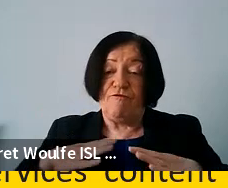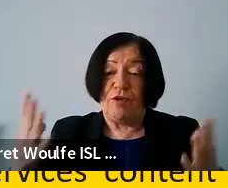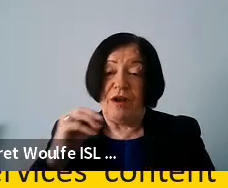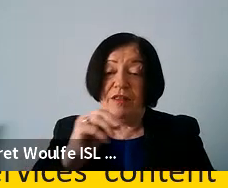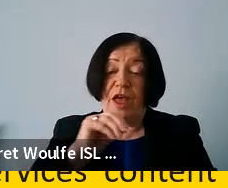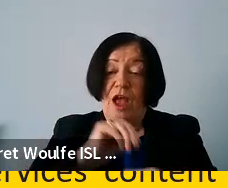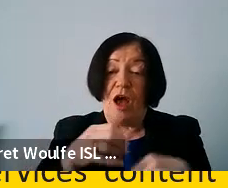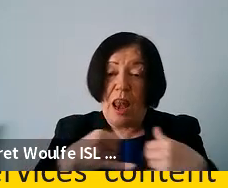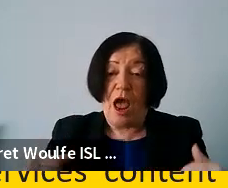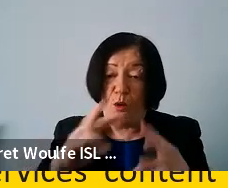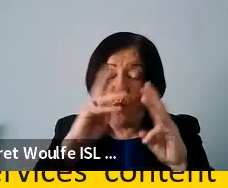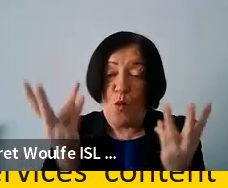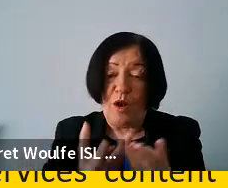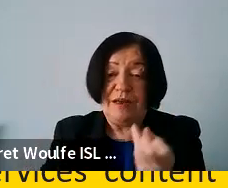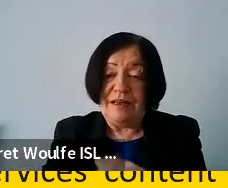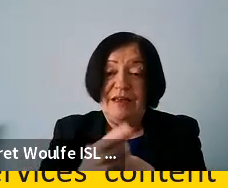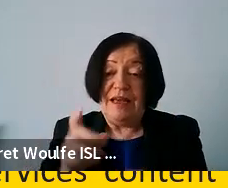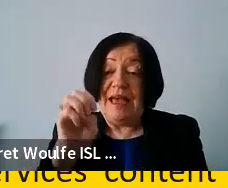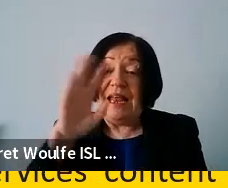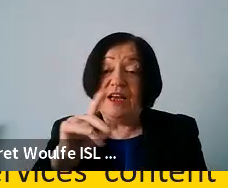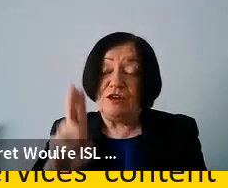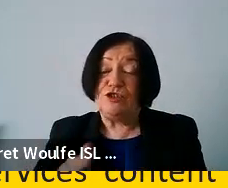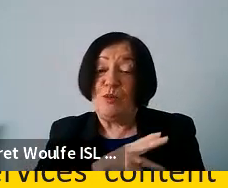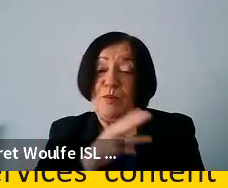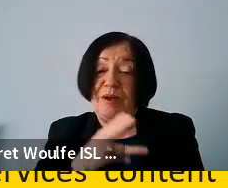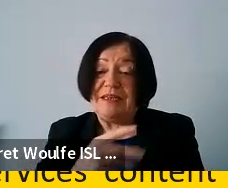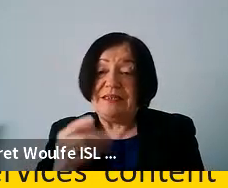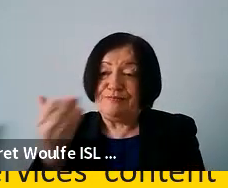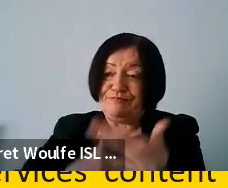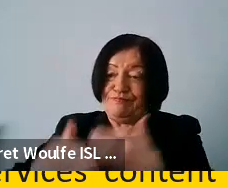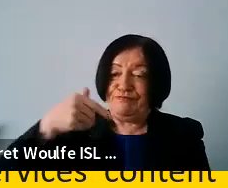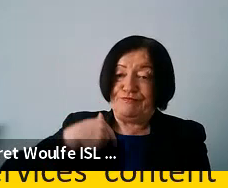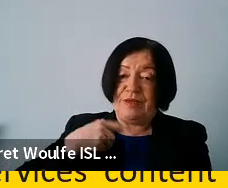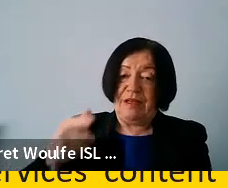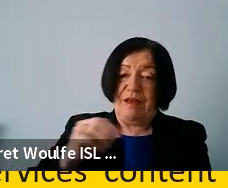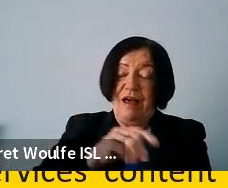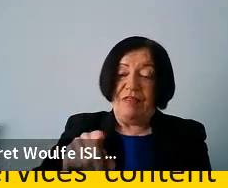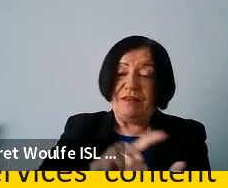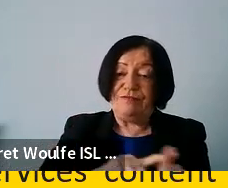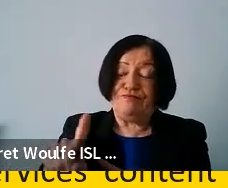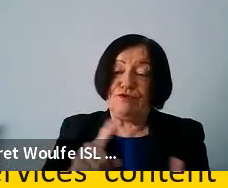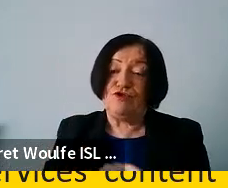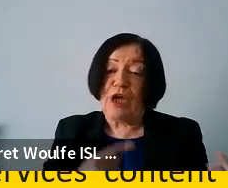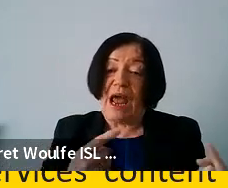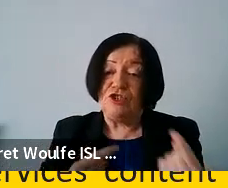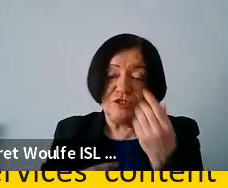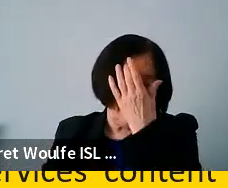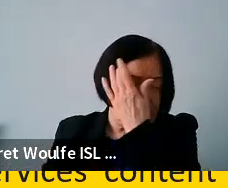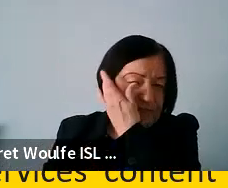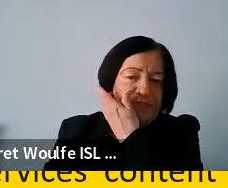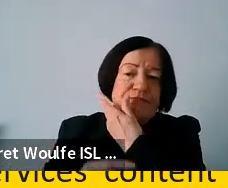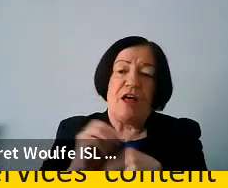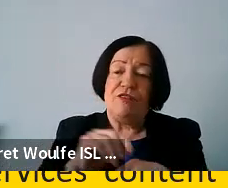world that emerges. Elisa, could you please enlighten us on the main challenges that arise? Yes,